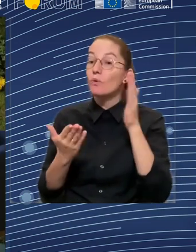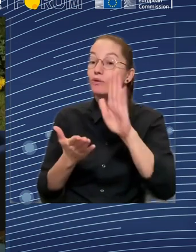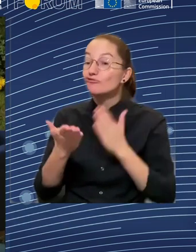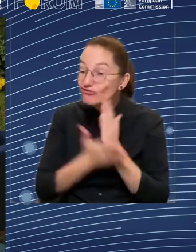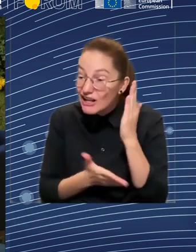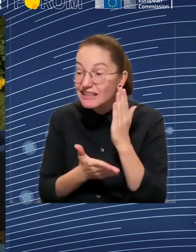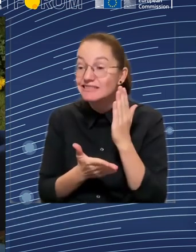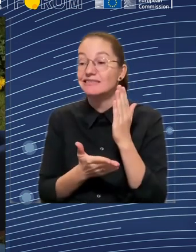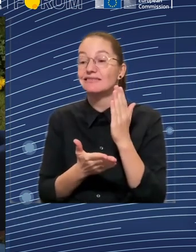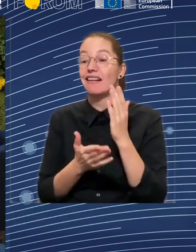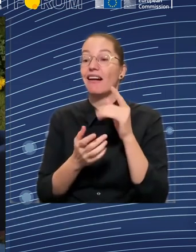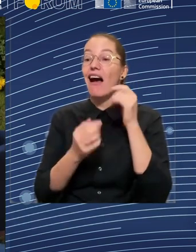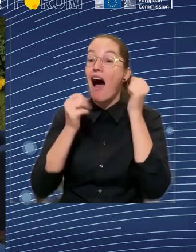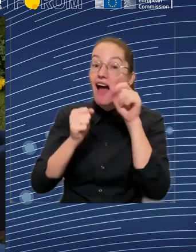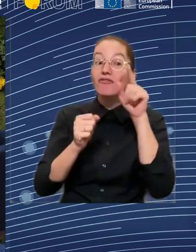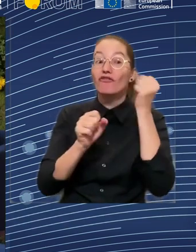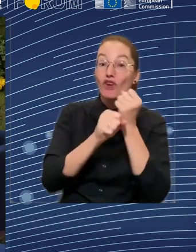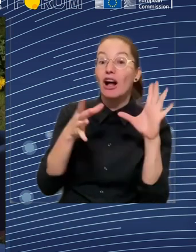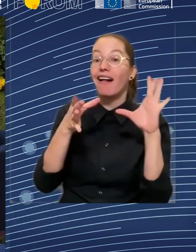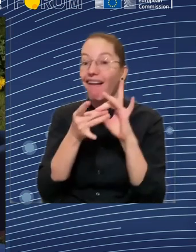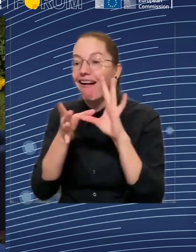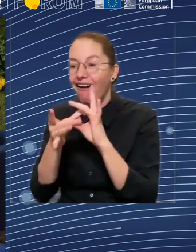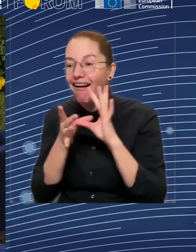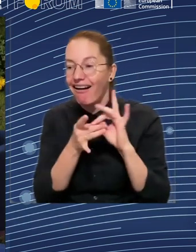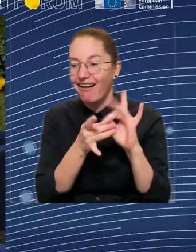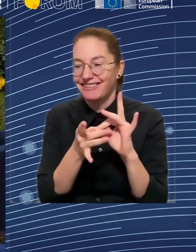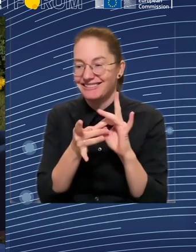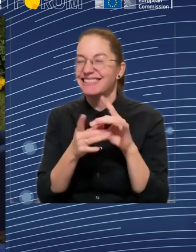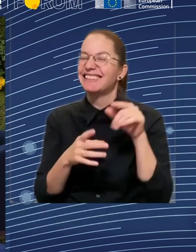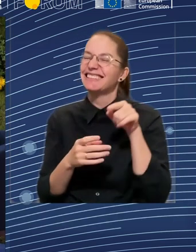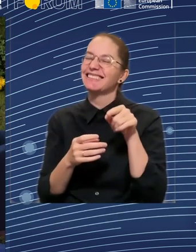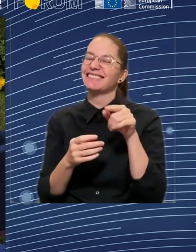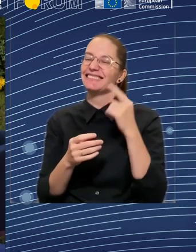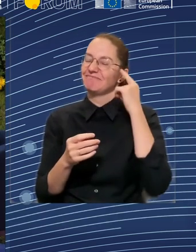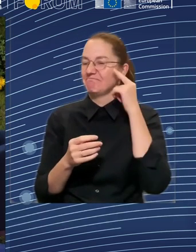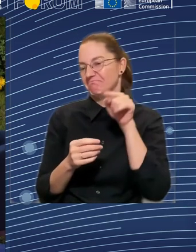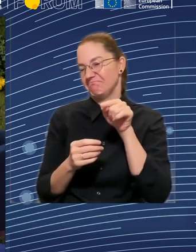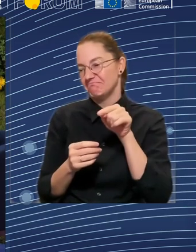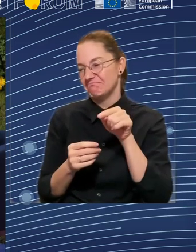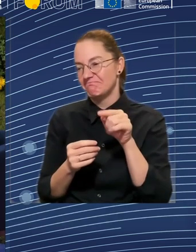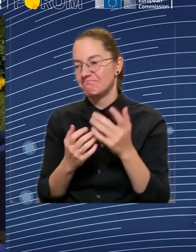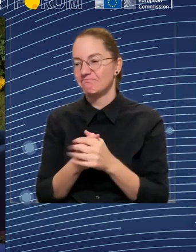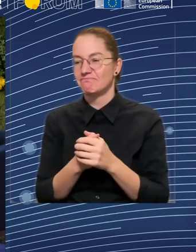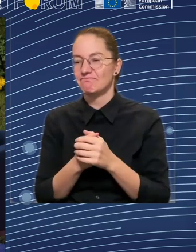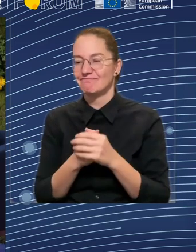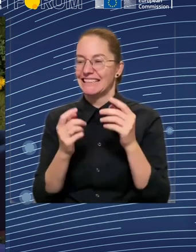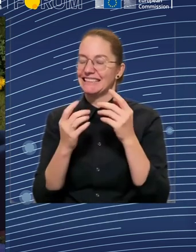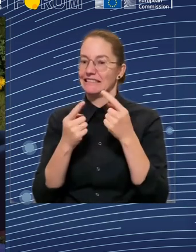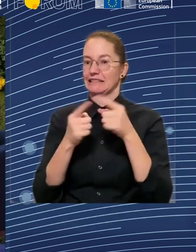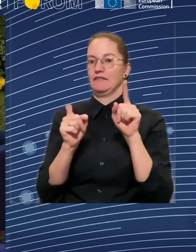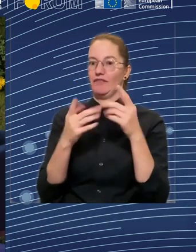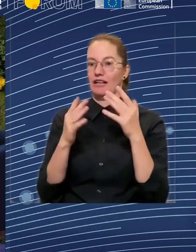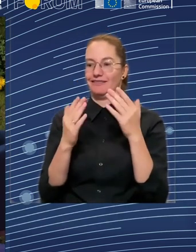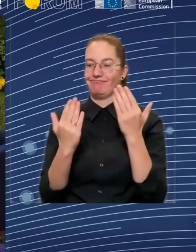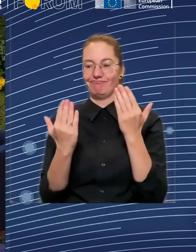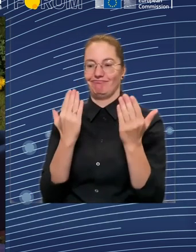So I think the question is important, but the extent to which it is a problem, I think, to